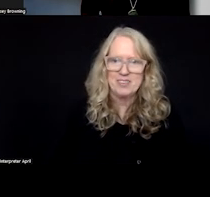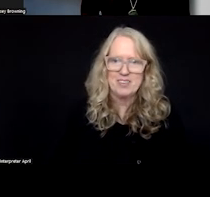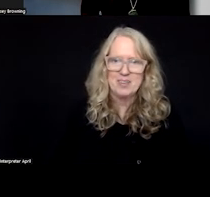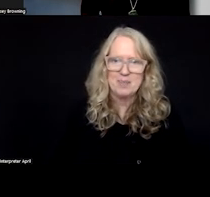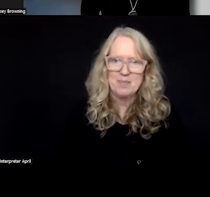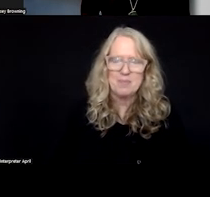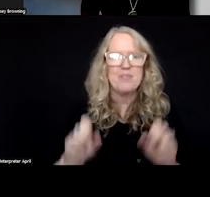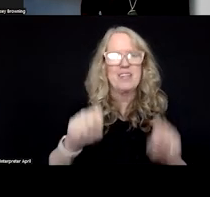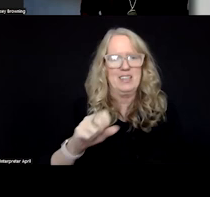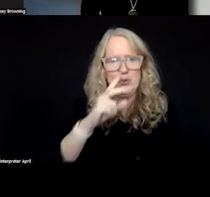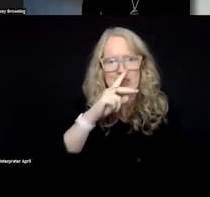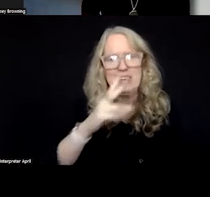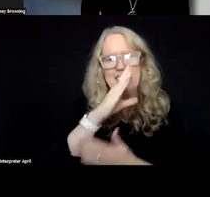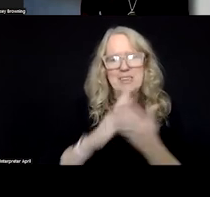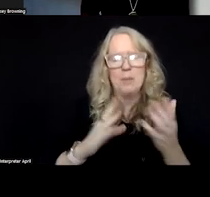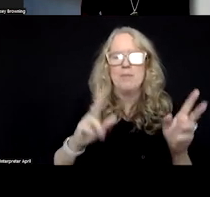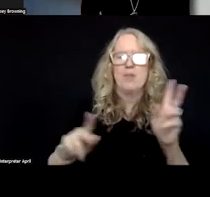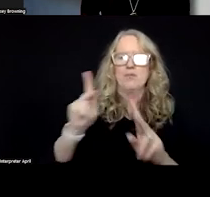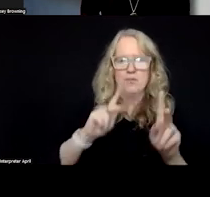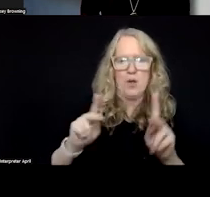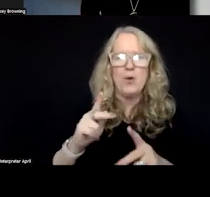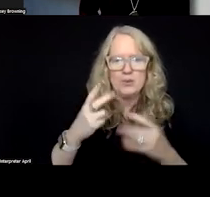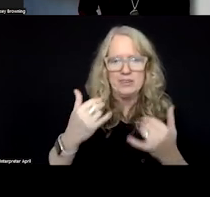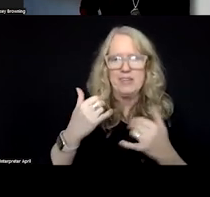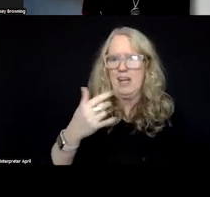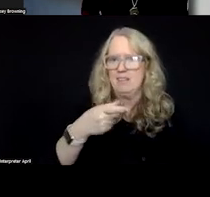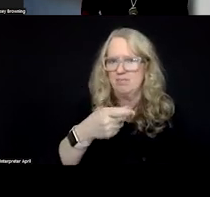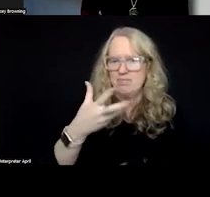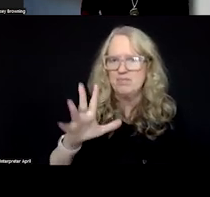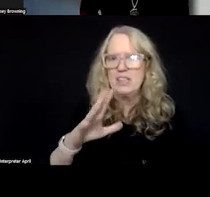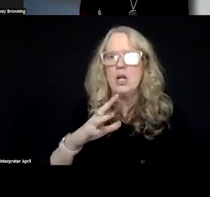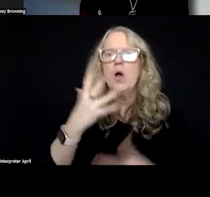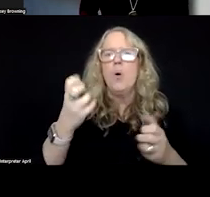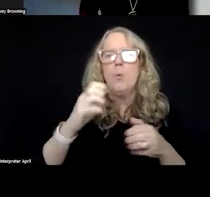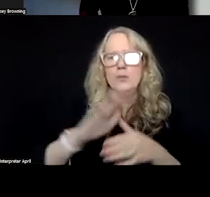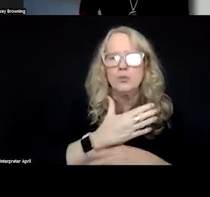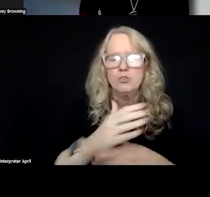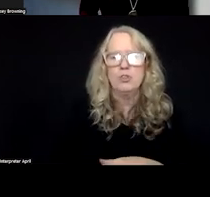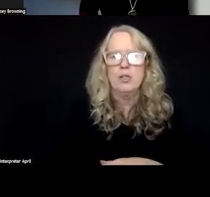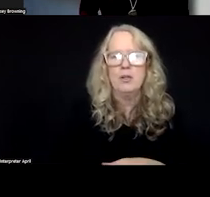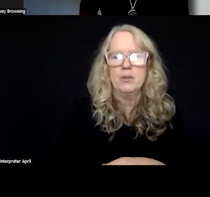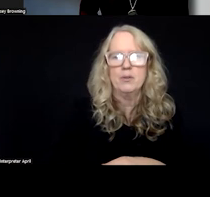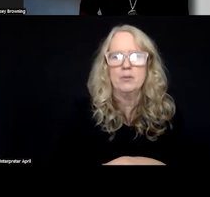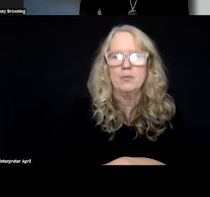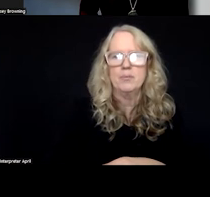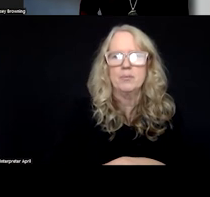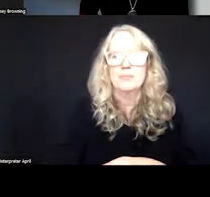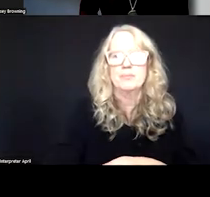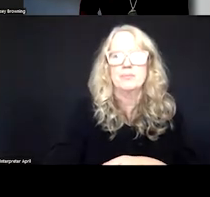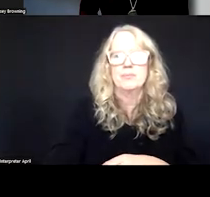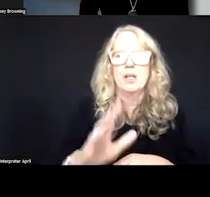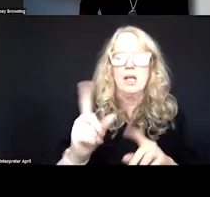And you can see here to some of the folks that have done it to date. We want to share a couple of news items with the group, as